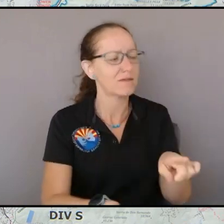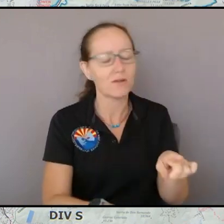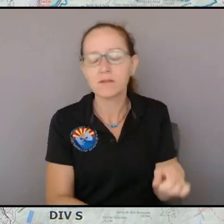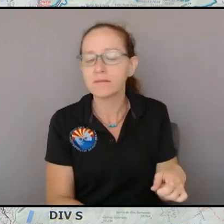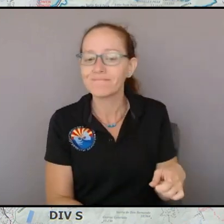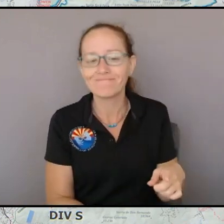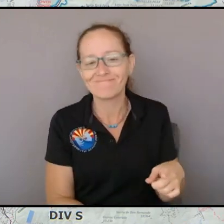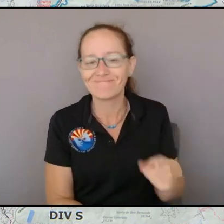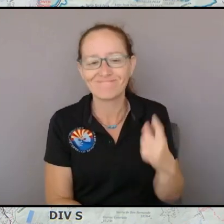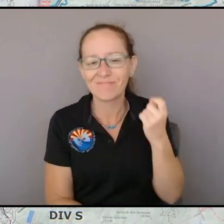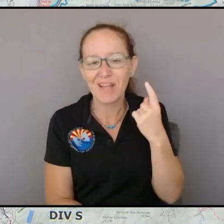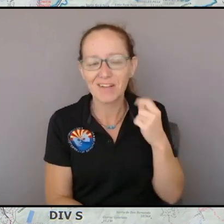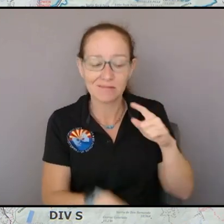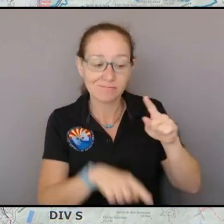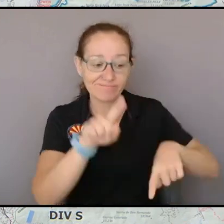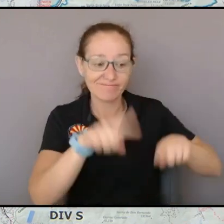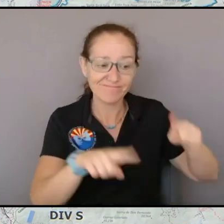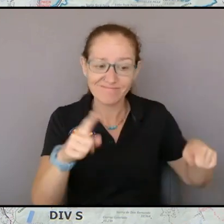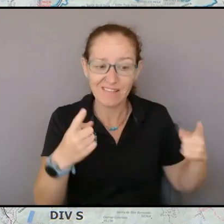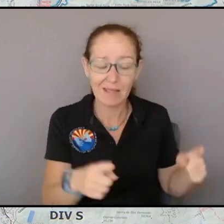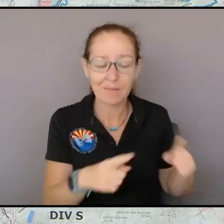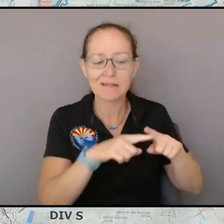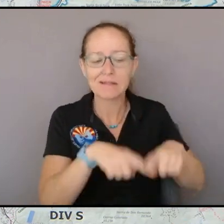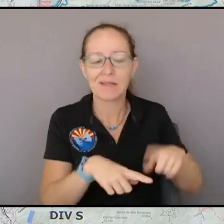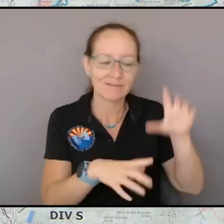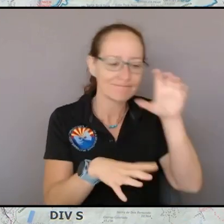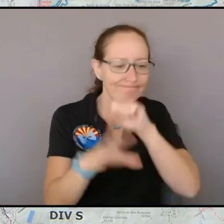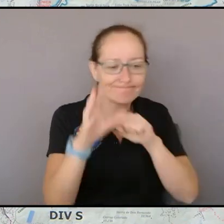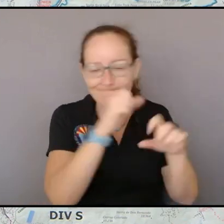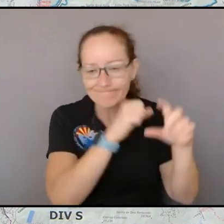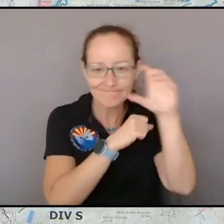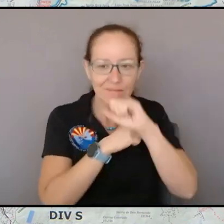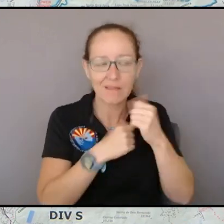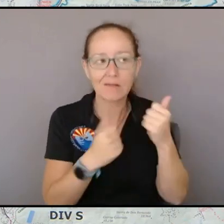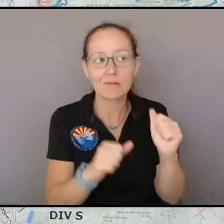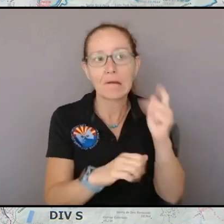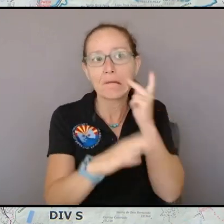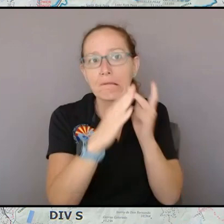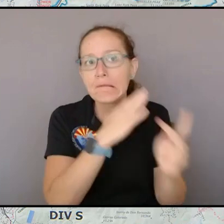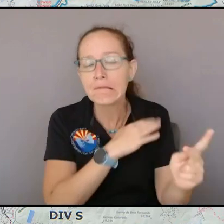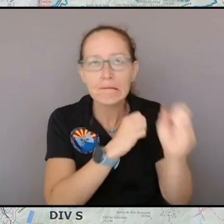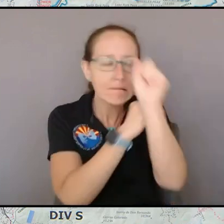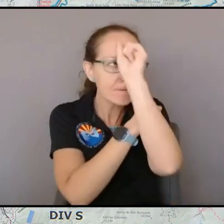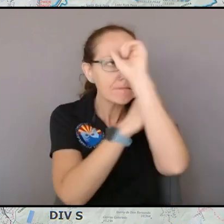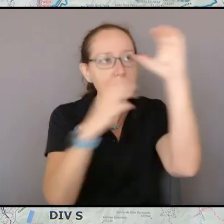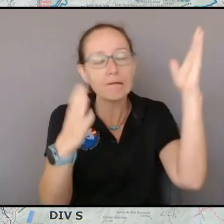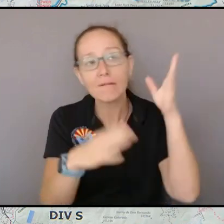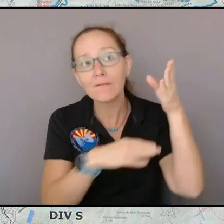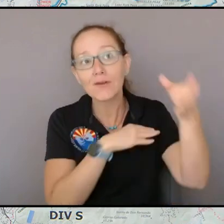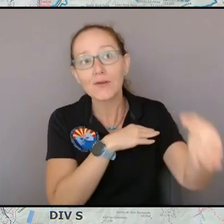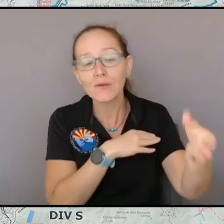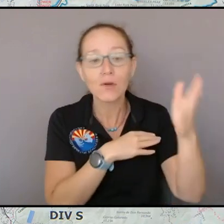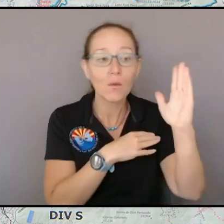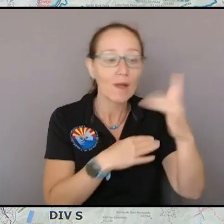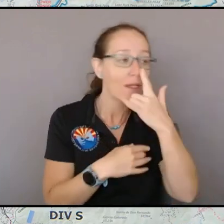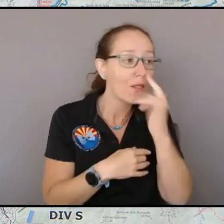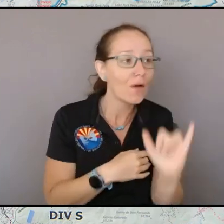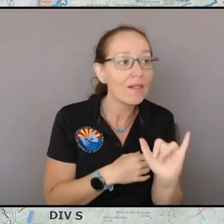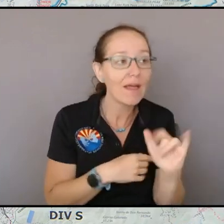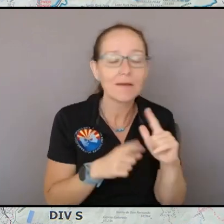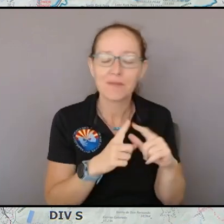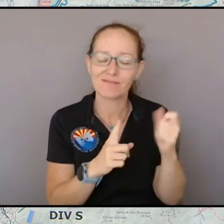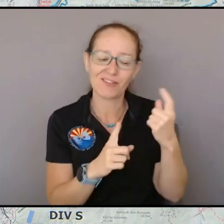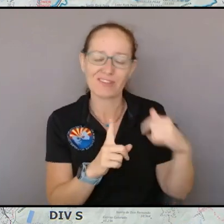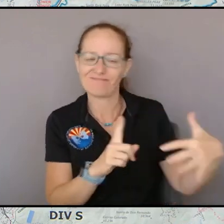define what a future state looks like a future condition in an environment that has variables